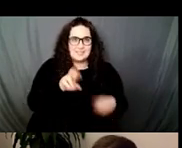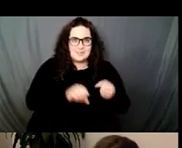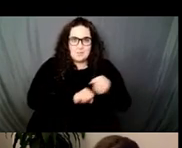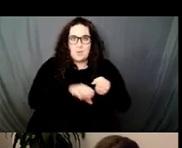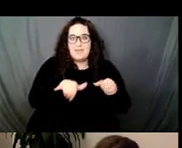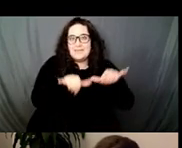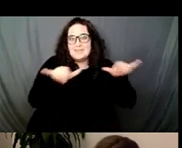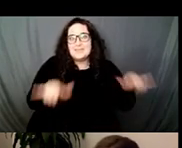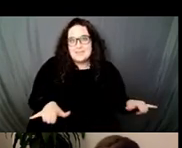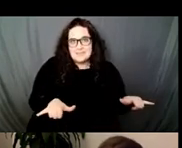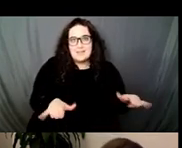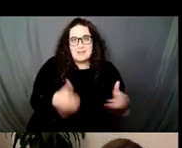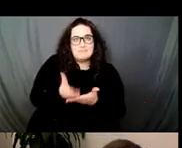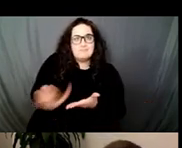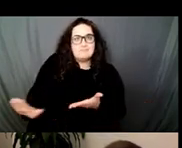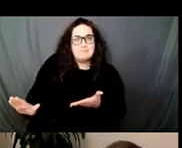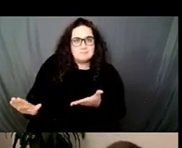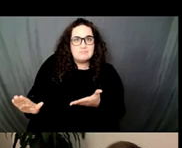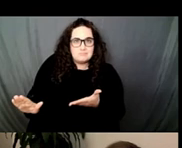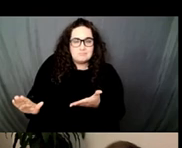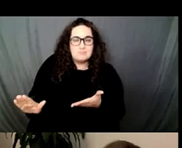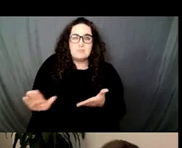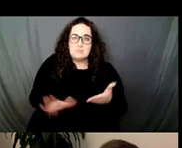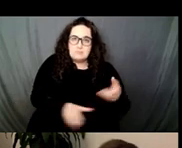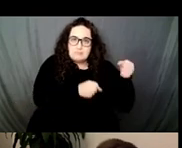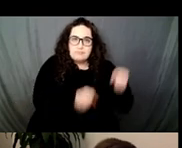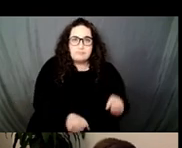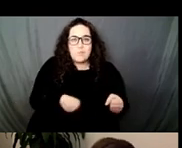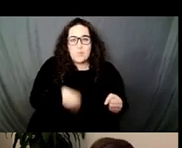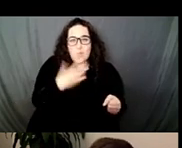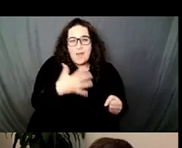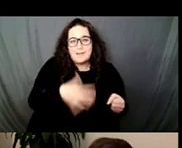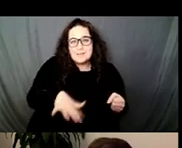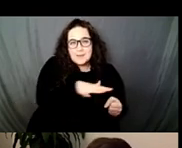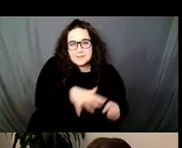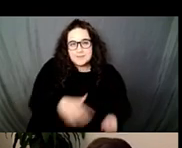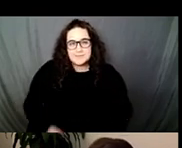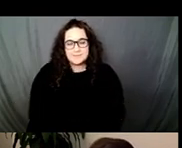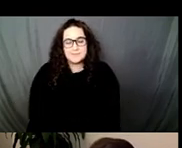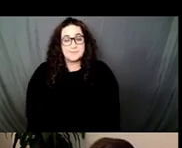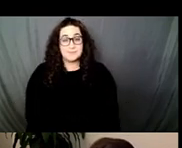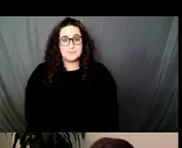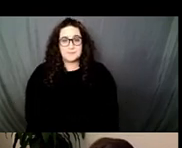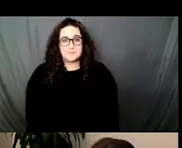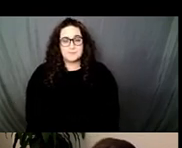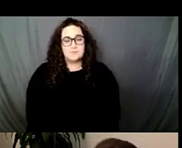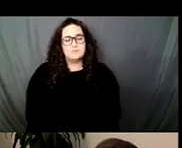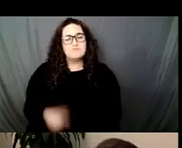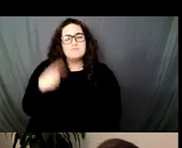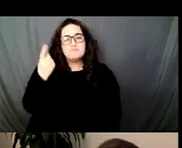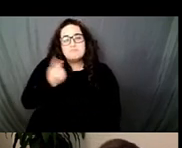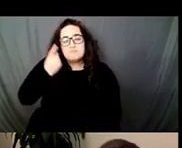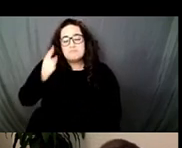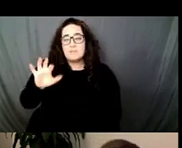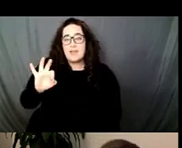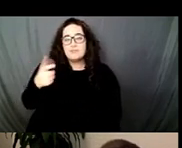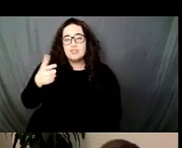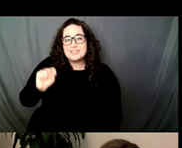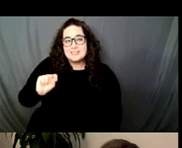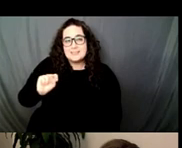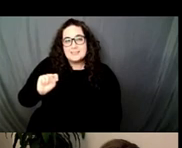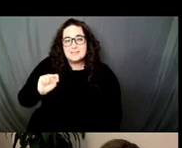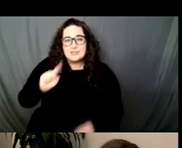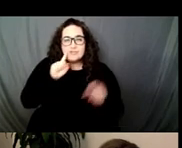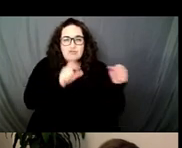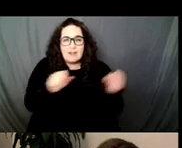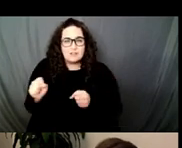sometimes dangerously and violently white spaces. But I still have to wonder if the oblique strategies that FGT affected to